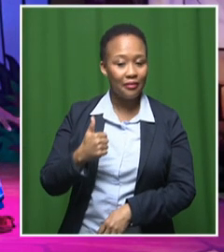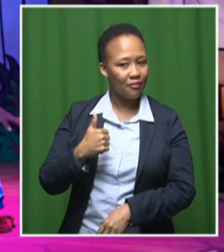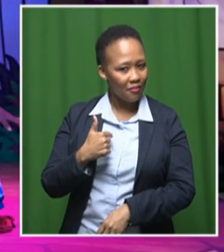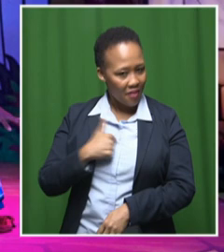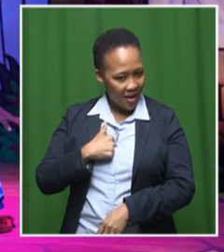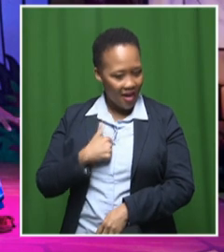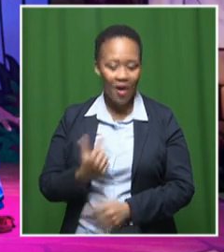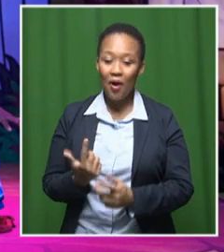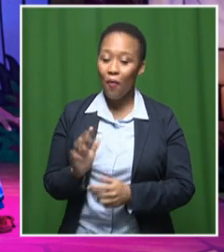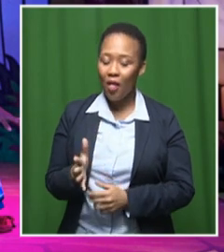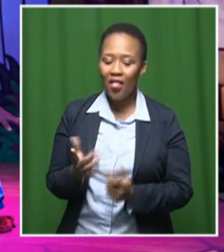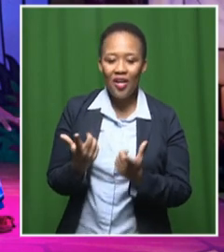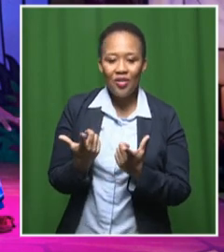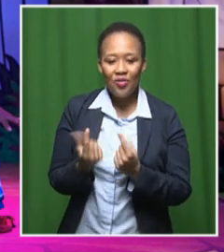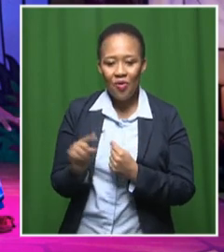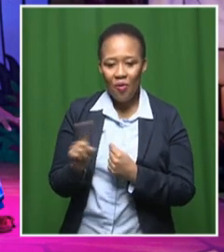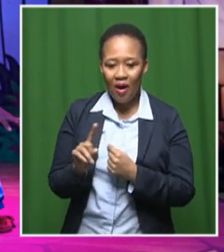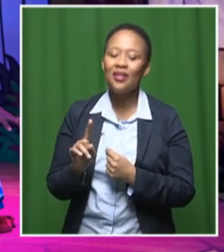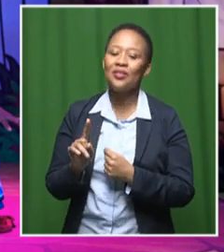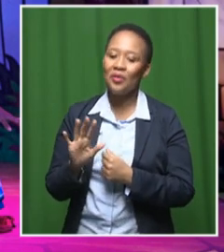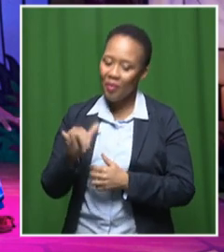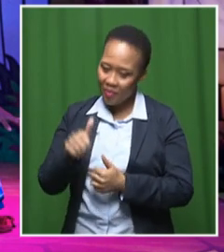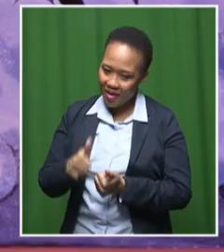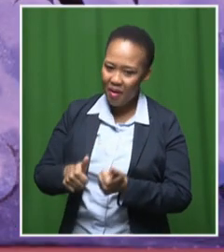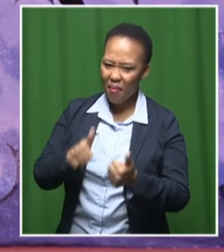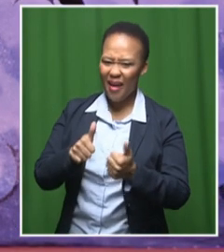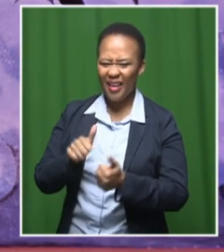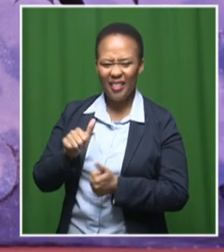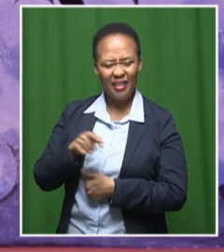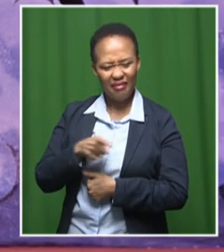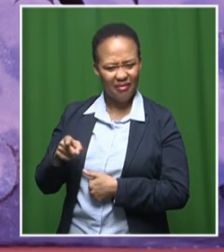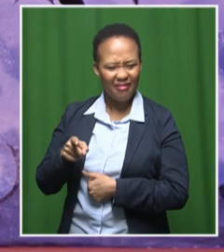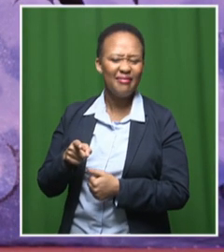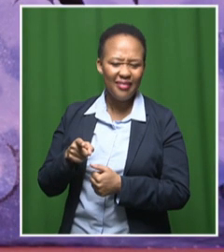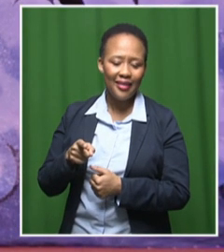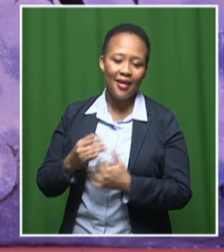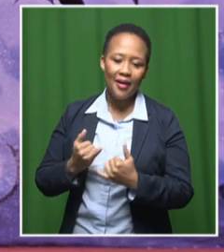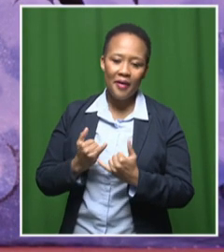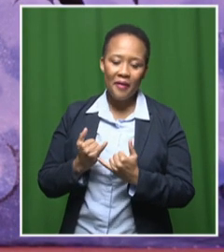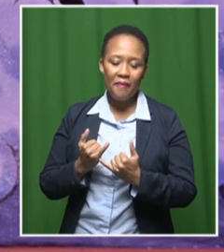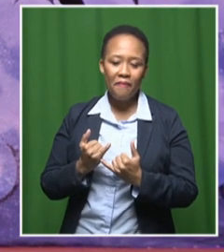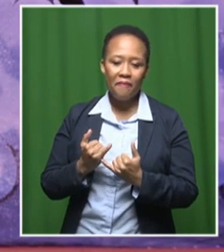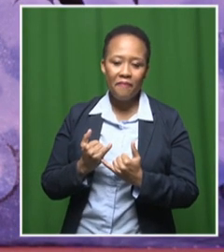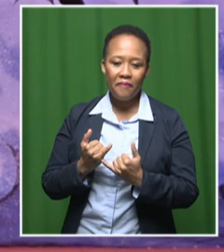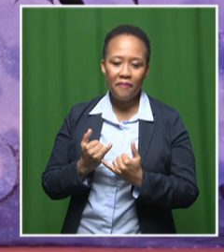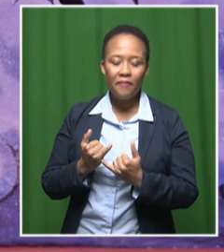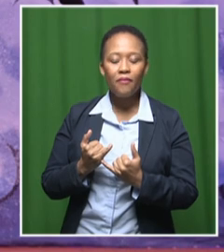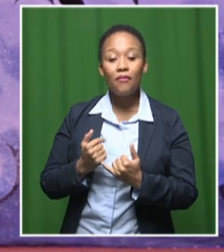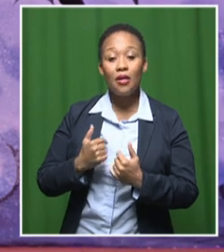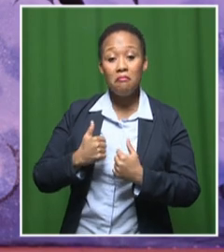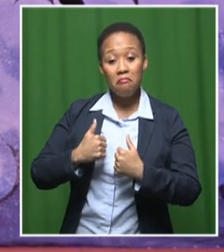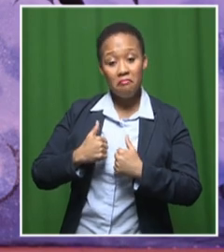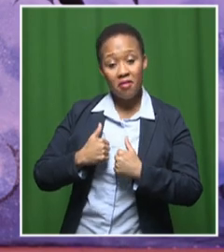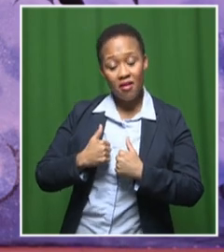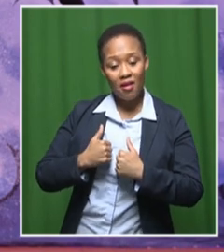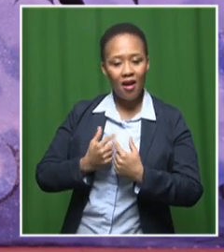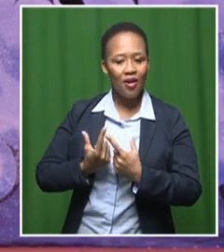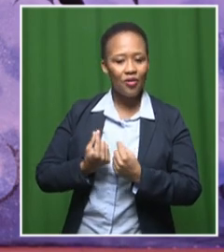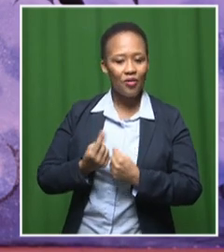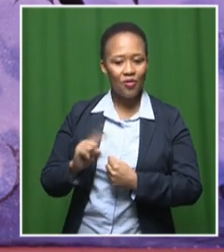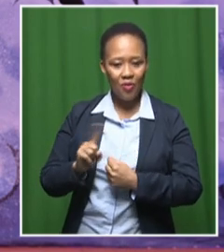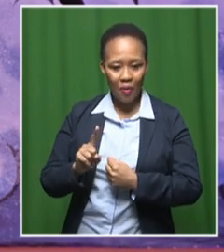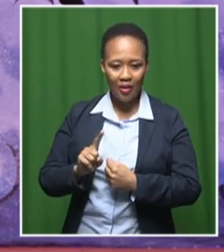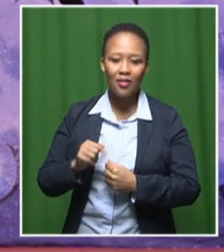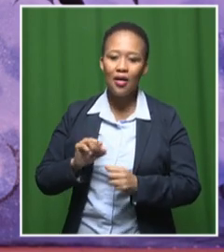back into those ridiculous shoes, which do mean I bend myself into a sort of S